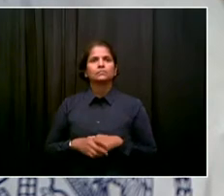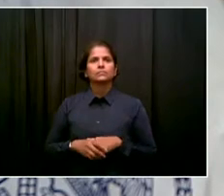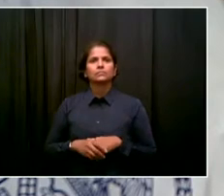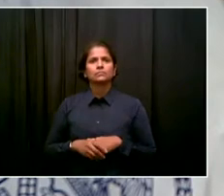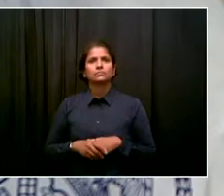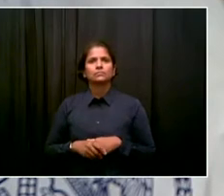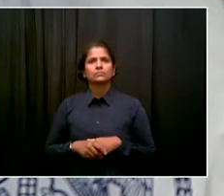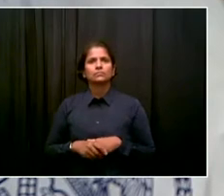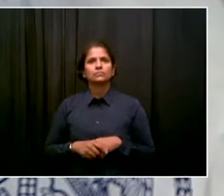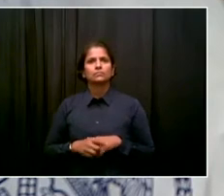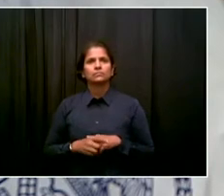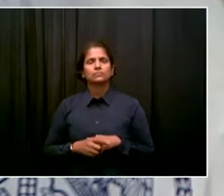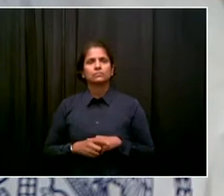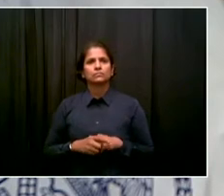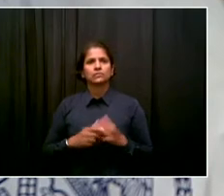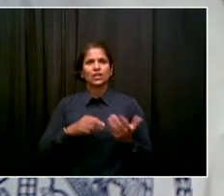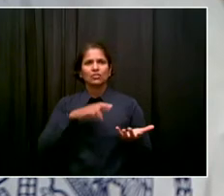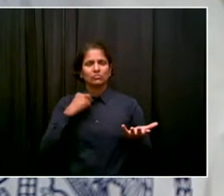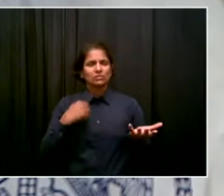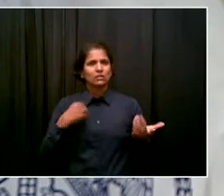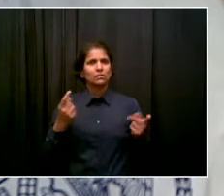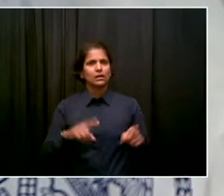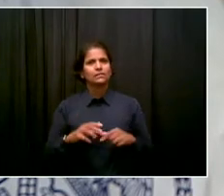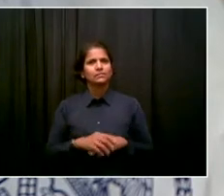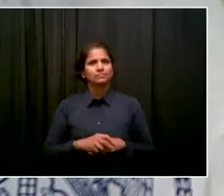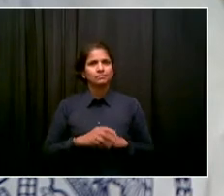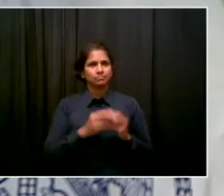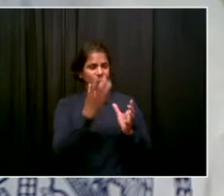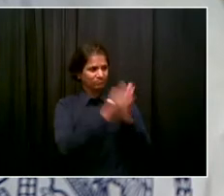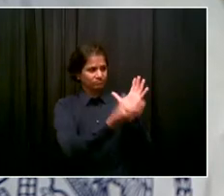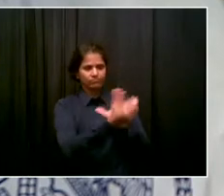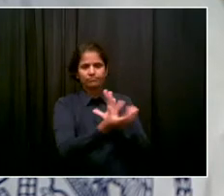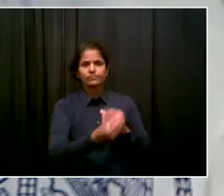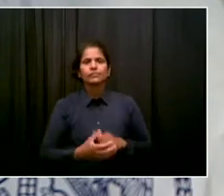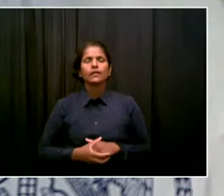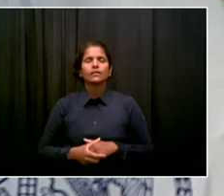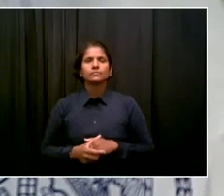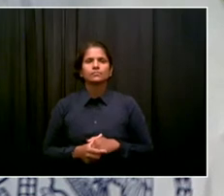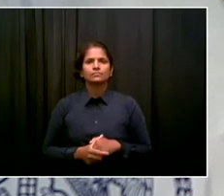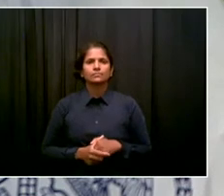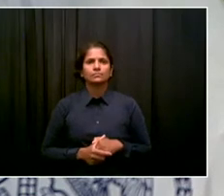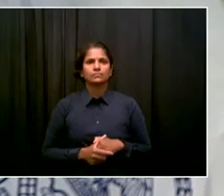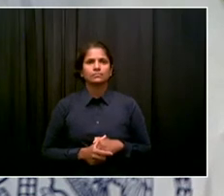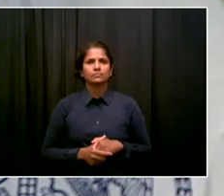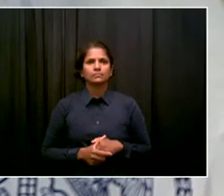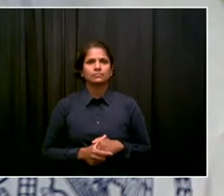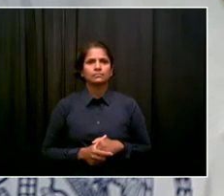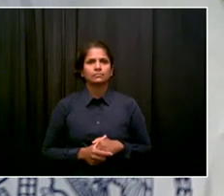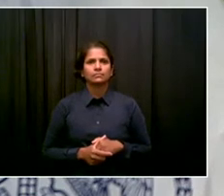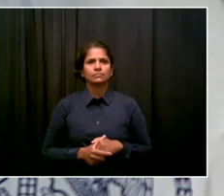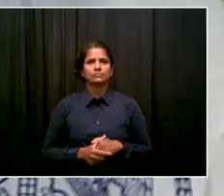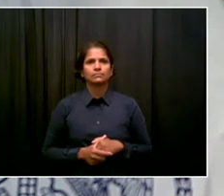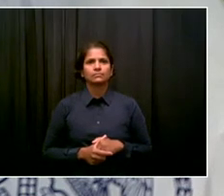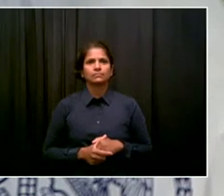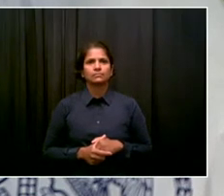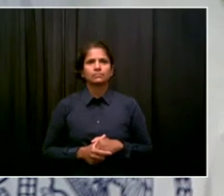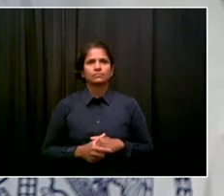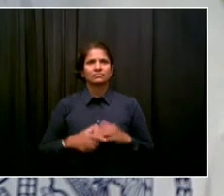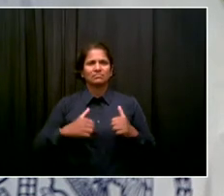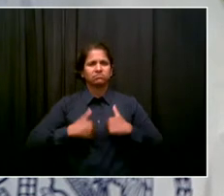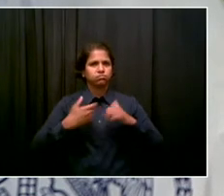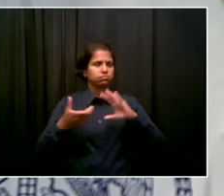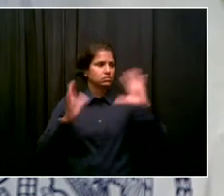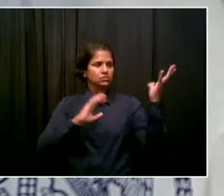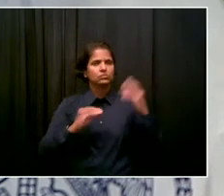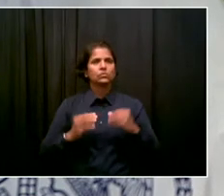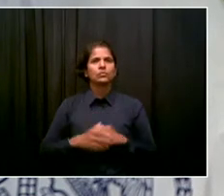situation of upheaval going on for months and months and months. We were not going to see the attacks that we saw on property in some